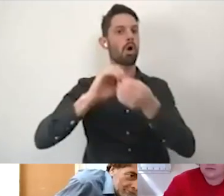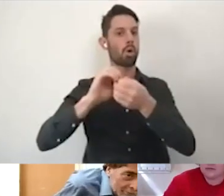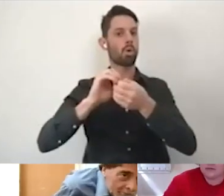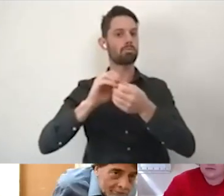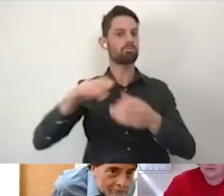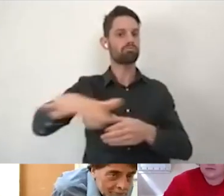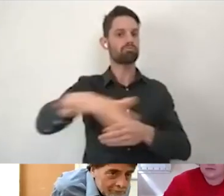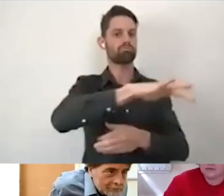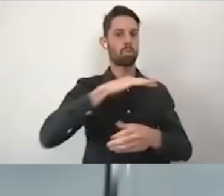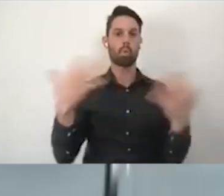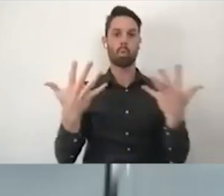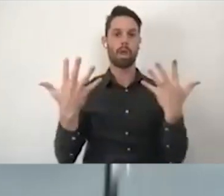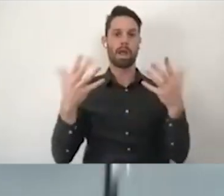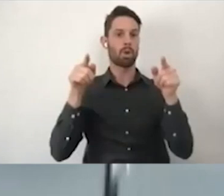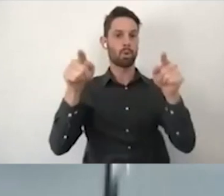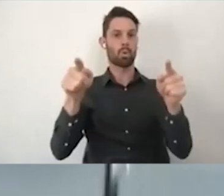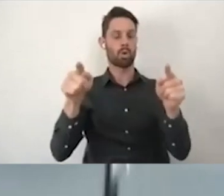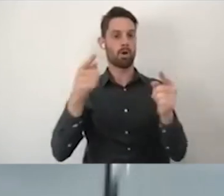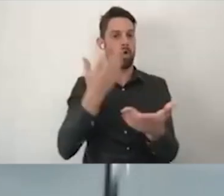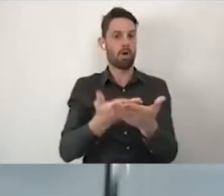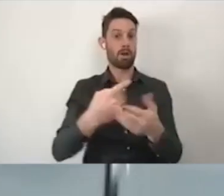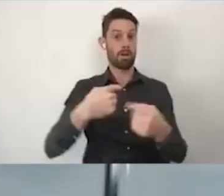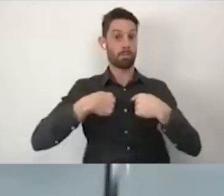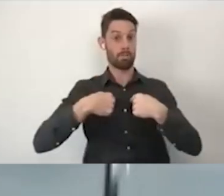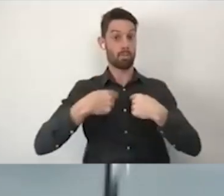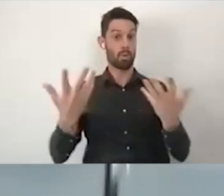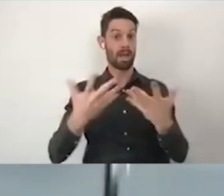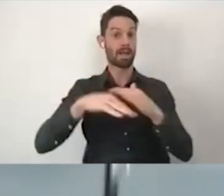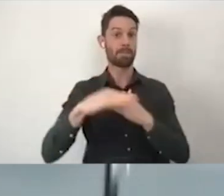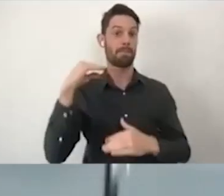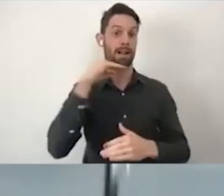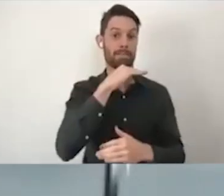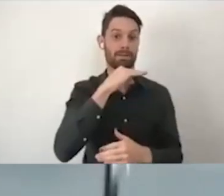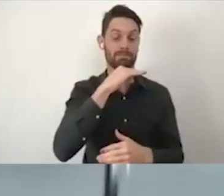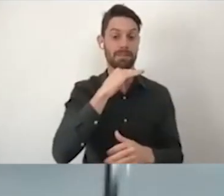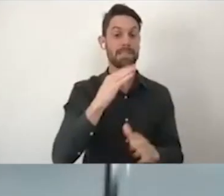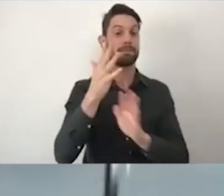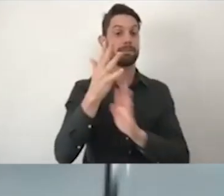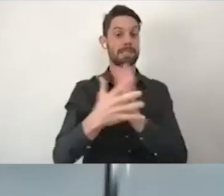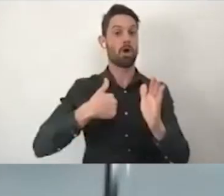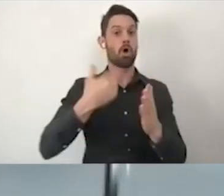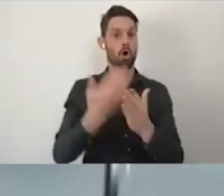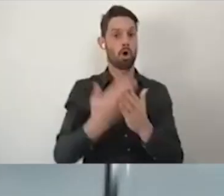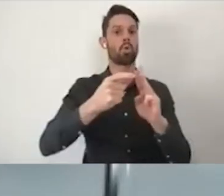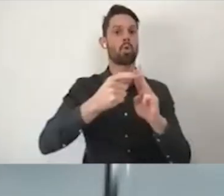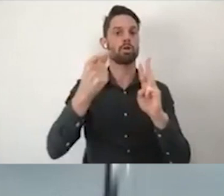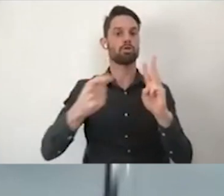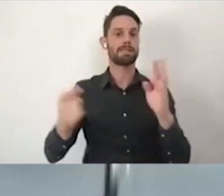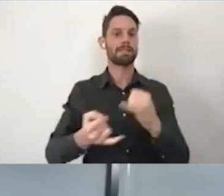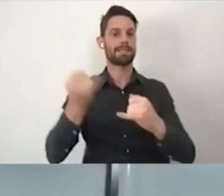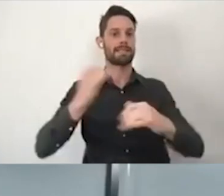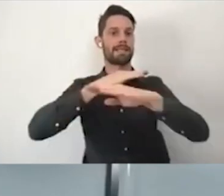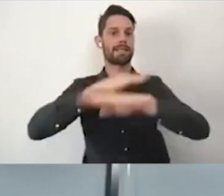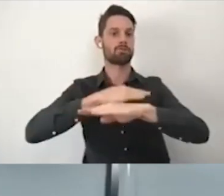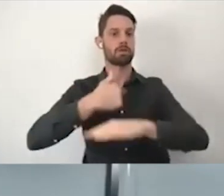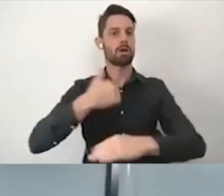across Australia. I'm coming to you from Melbourne and so therefore I'm on Wurundjeri land and I'd like to acknowledge the Wurundjeri people